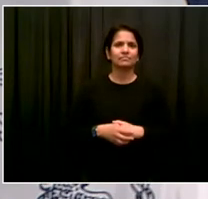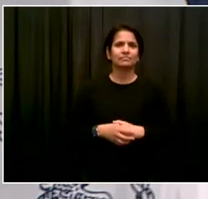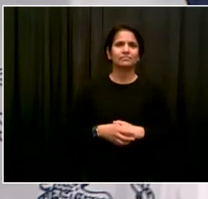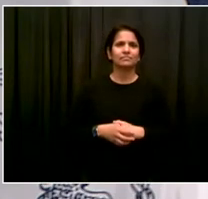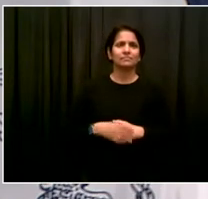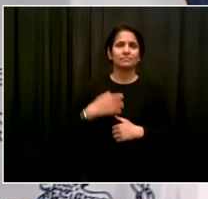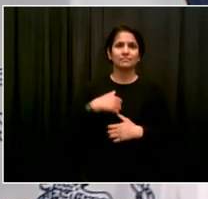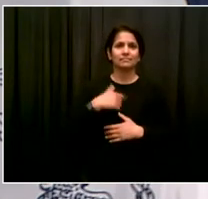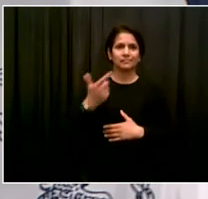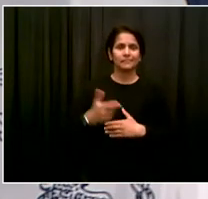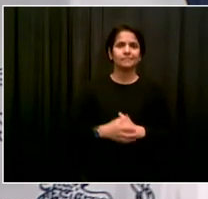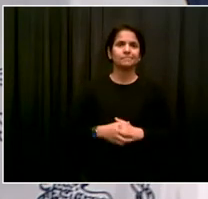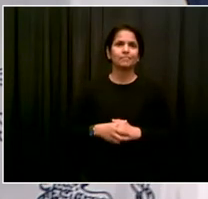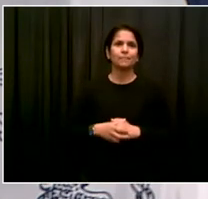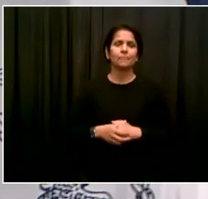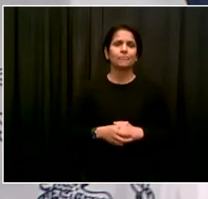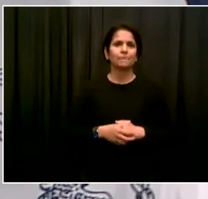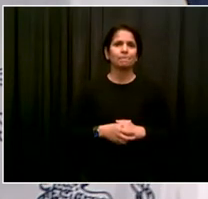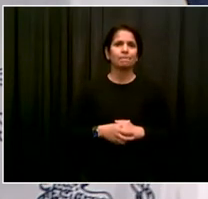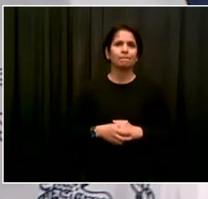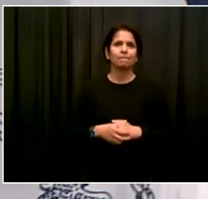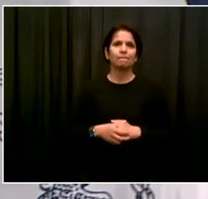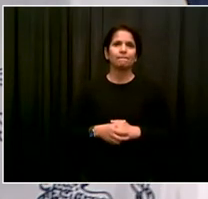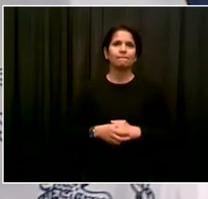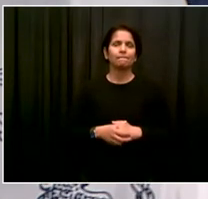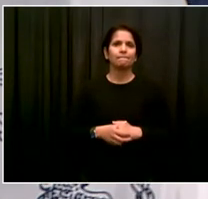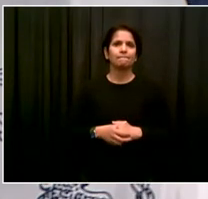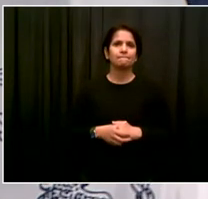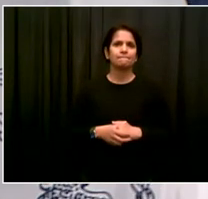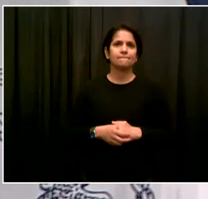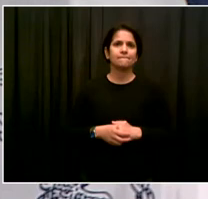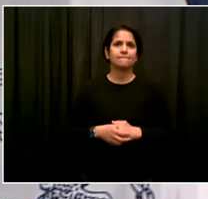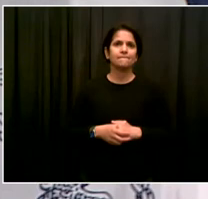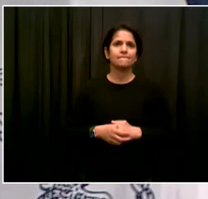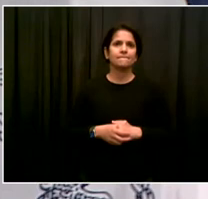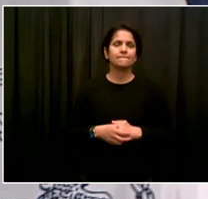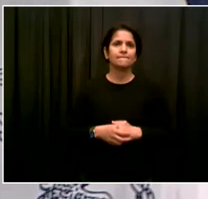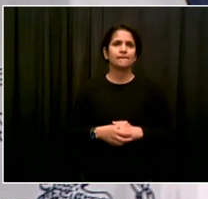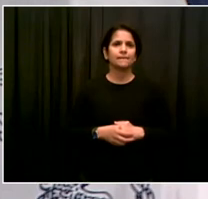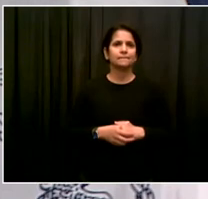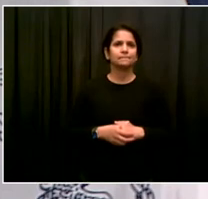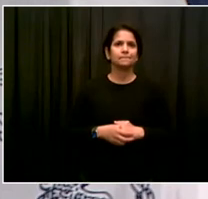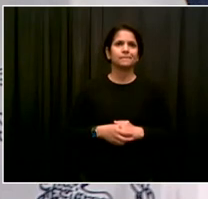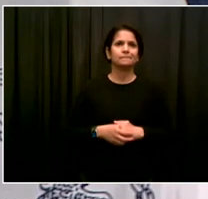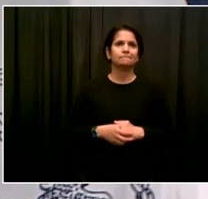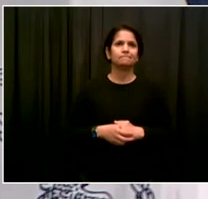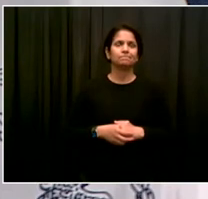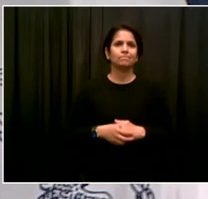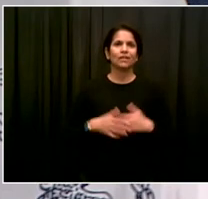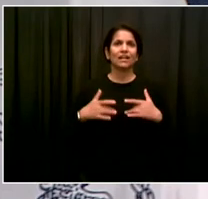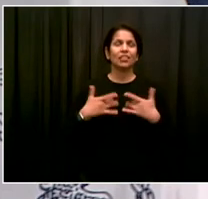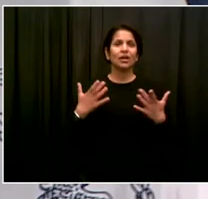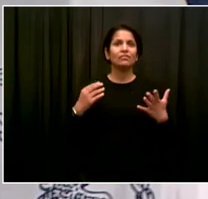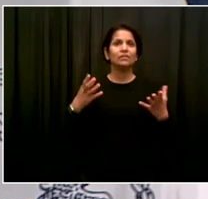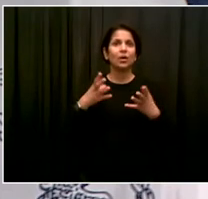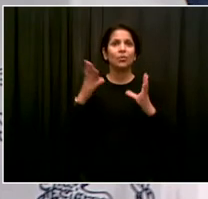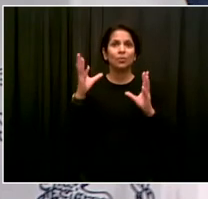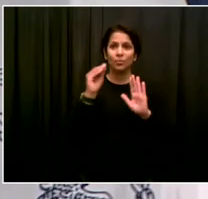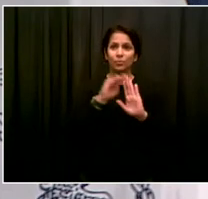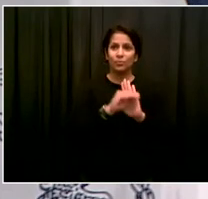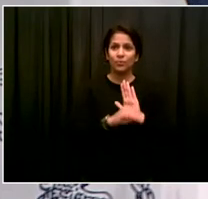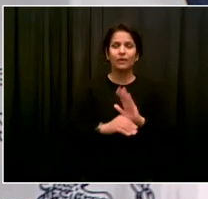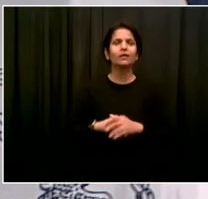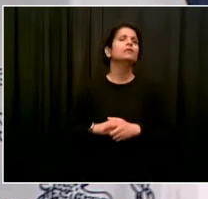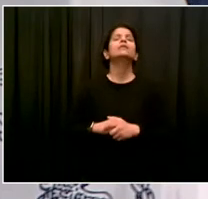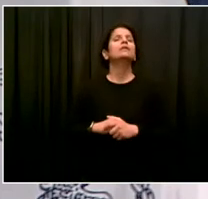So given the fact that you're thrilled about COVID and the fact that we seem to be coming out of it, my question has to do with masking. Do you